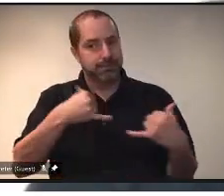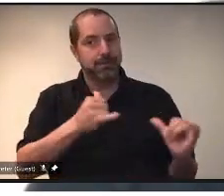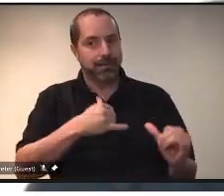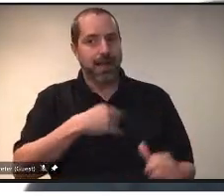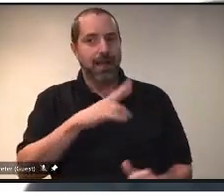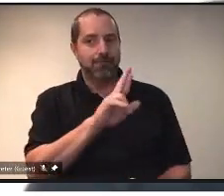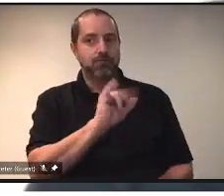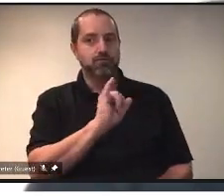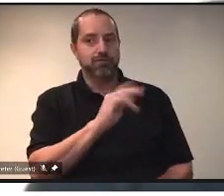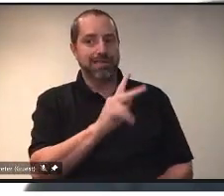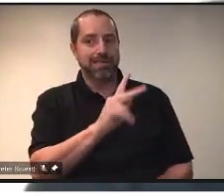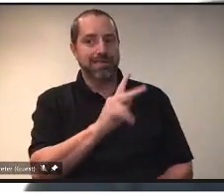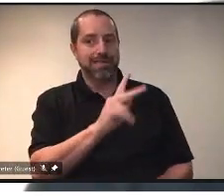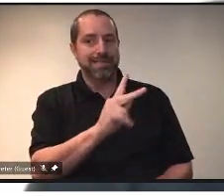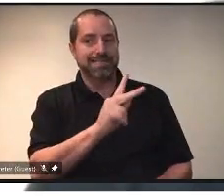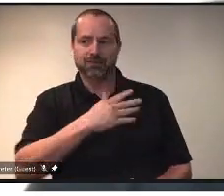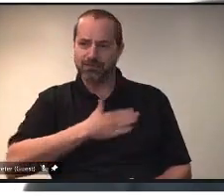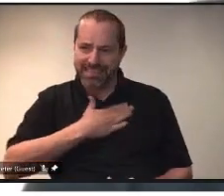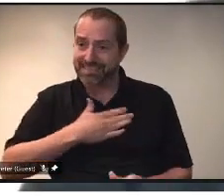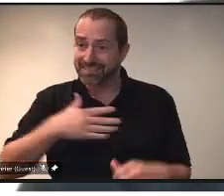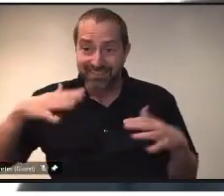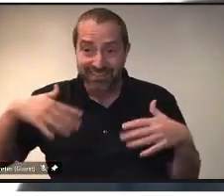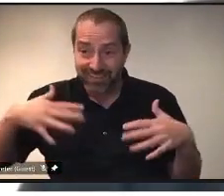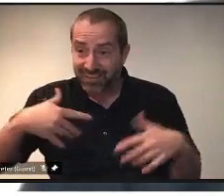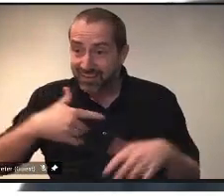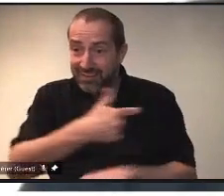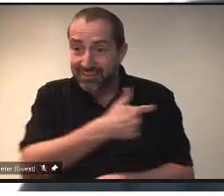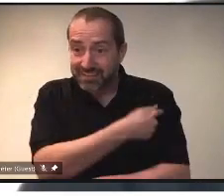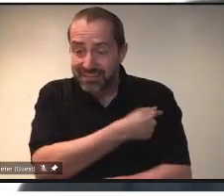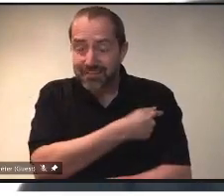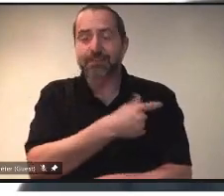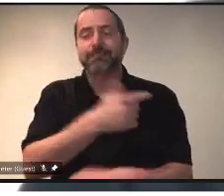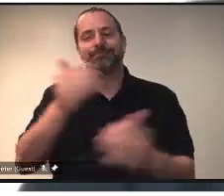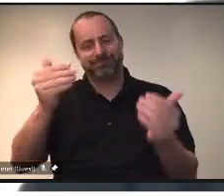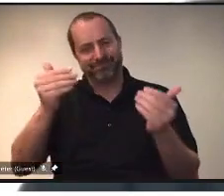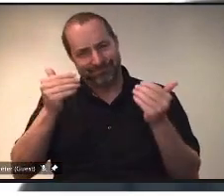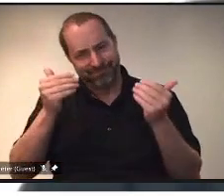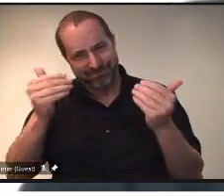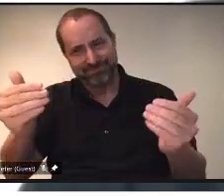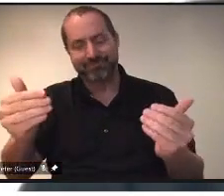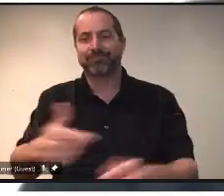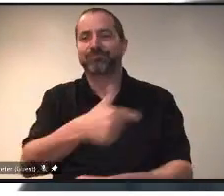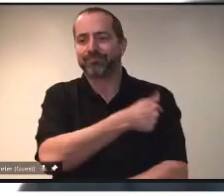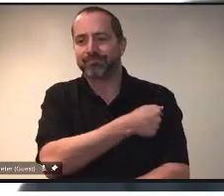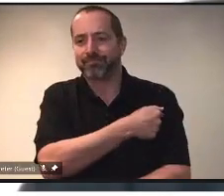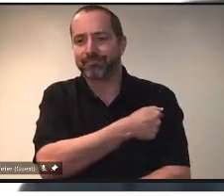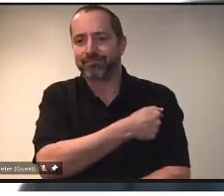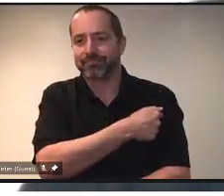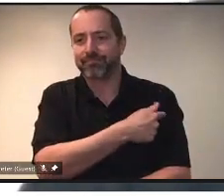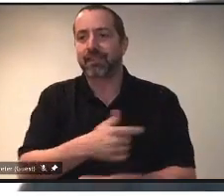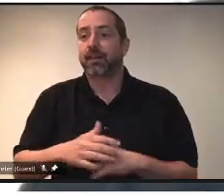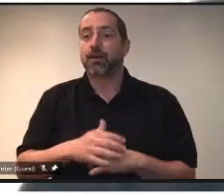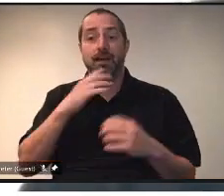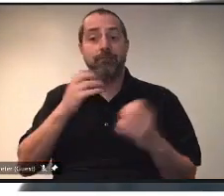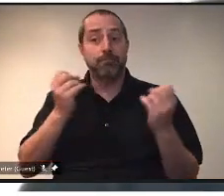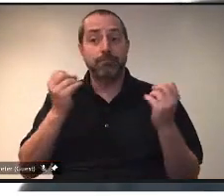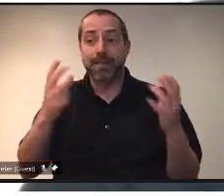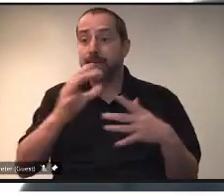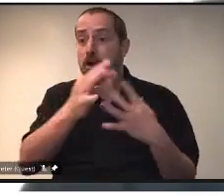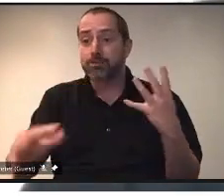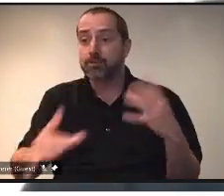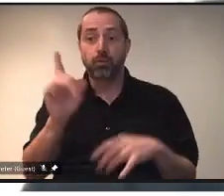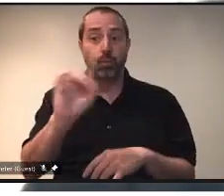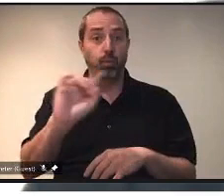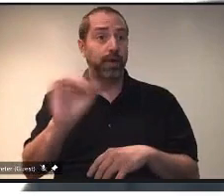haven't done so already, get yourself vaccinated. There are plenty of places to go. You can go to the drive